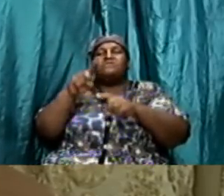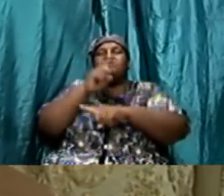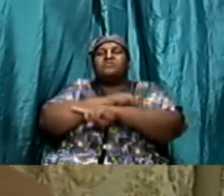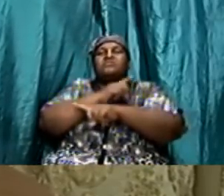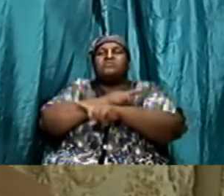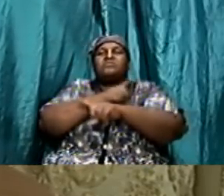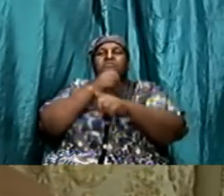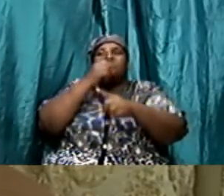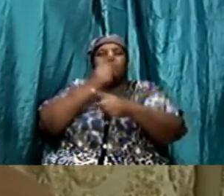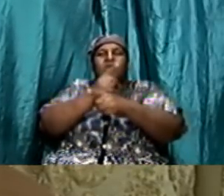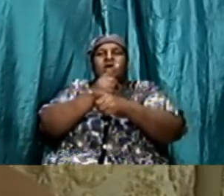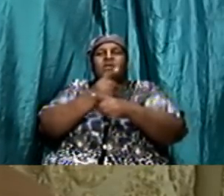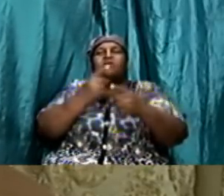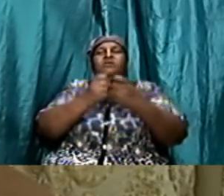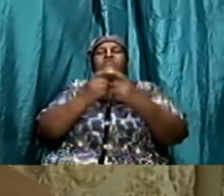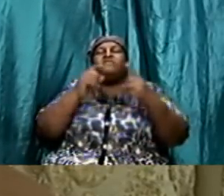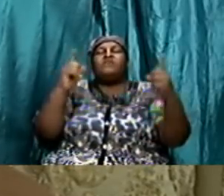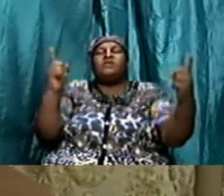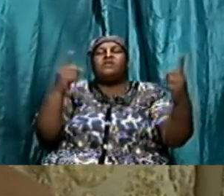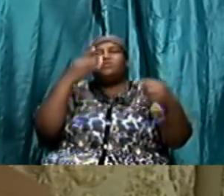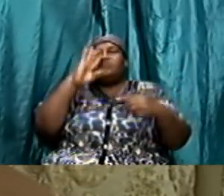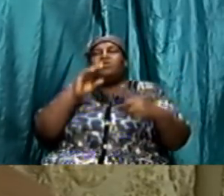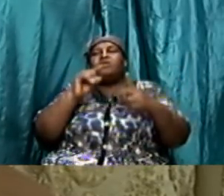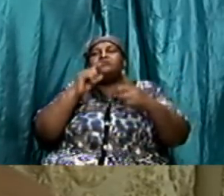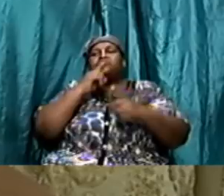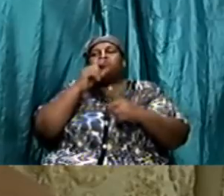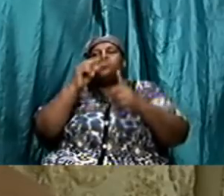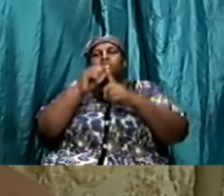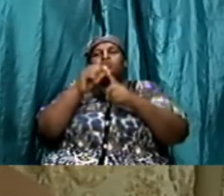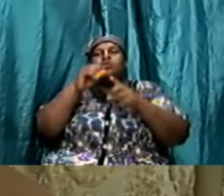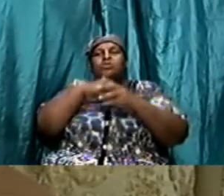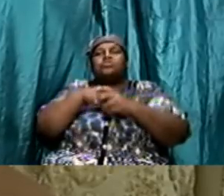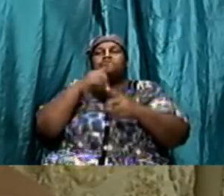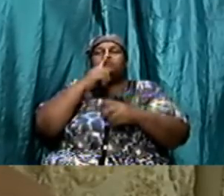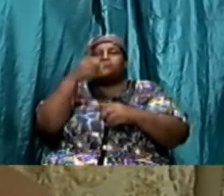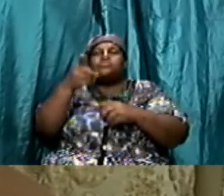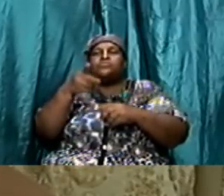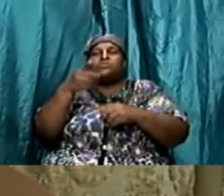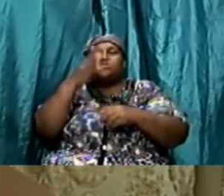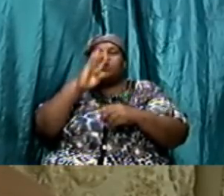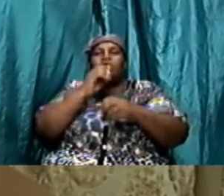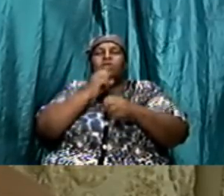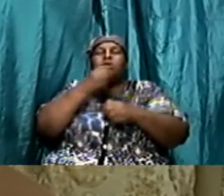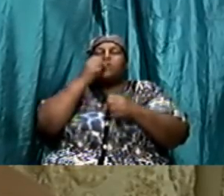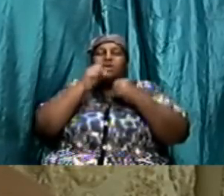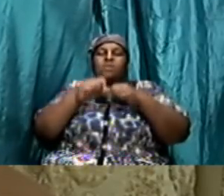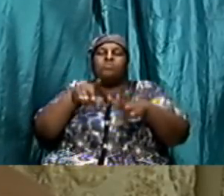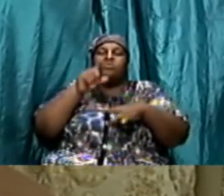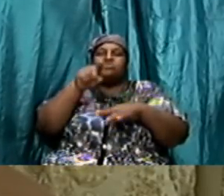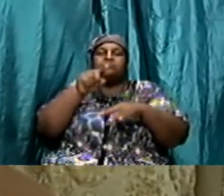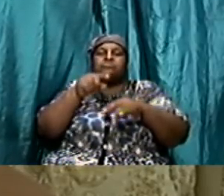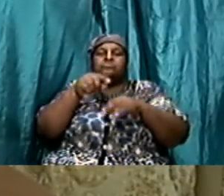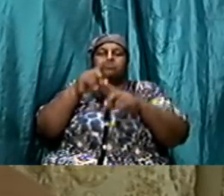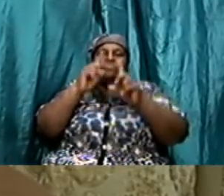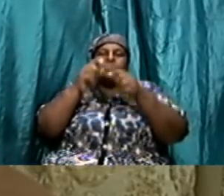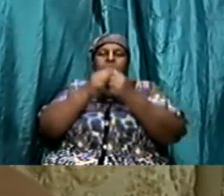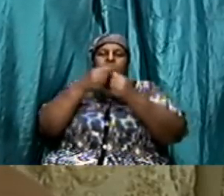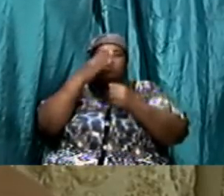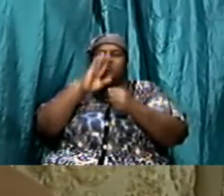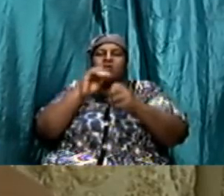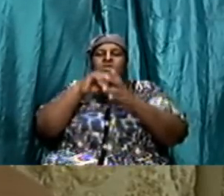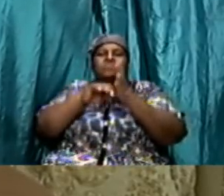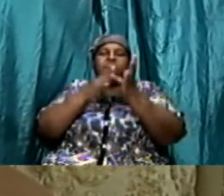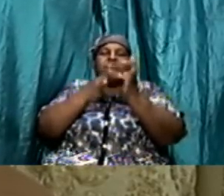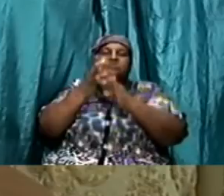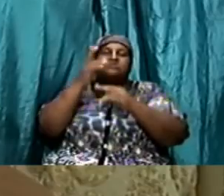divide God's word of truth God bless you go with God in Jesus name I pray